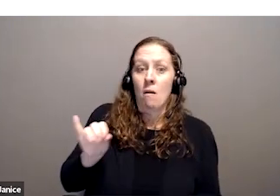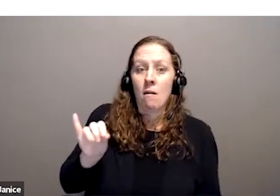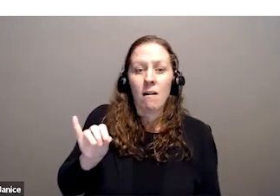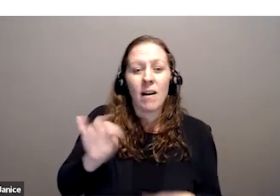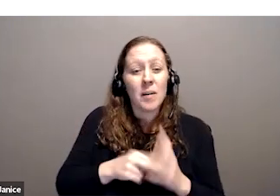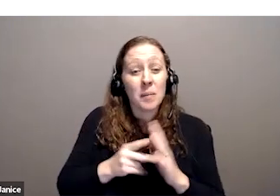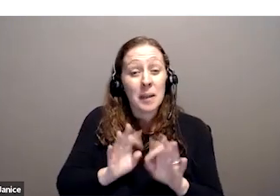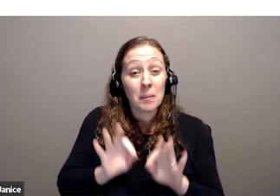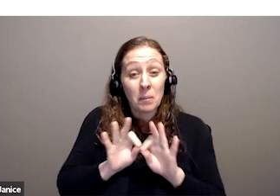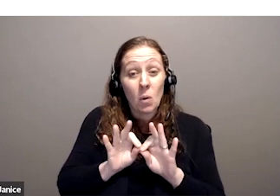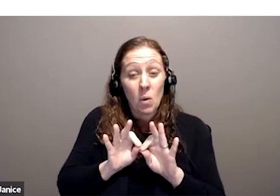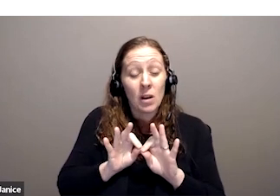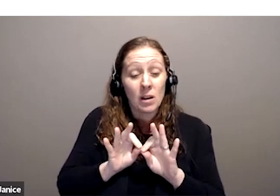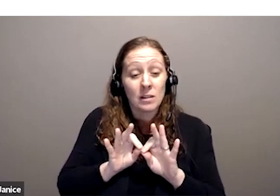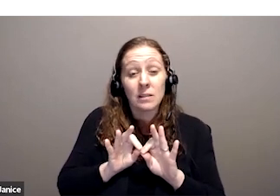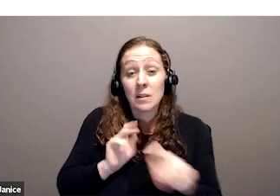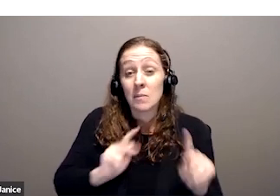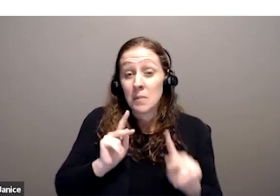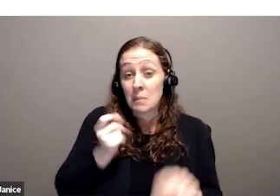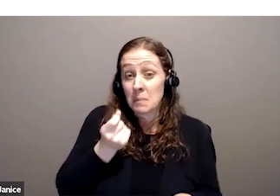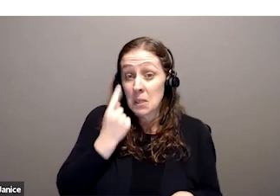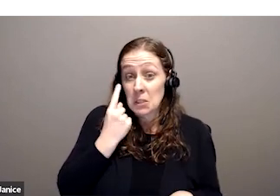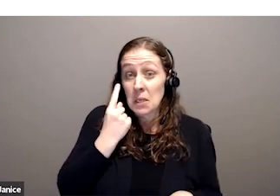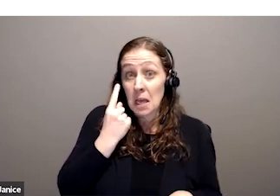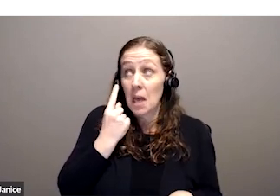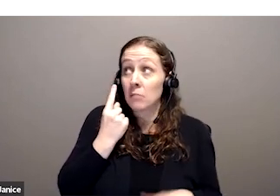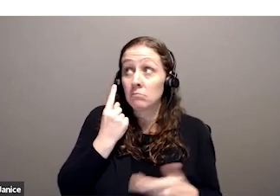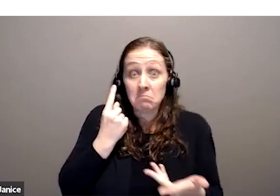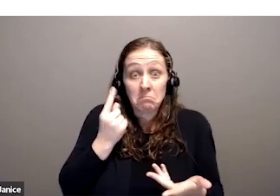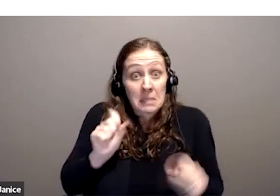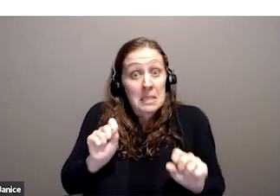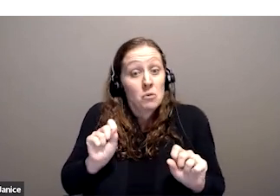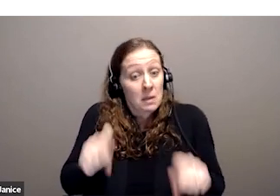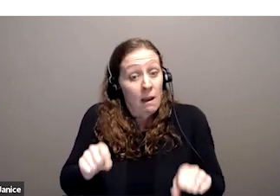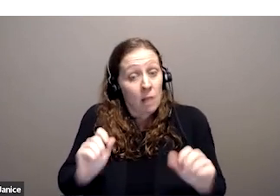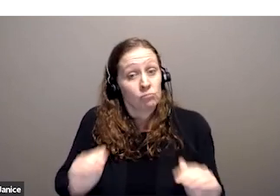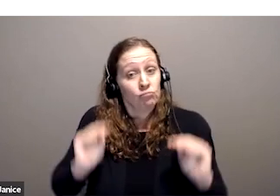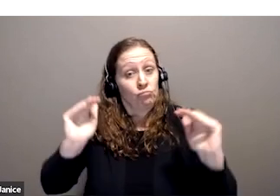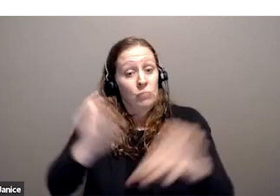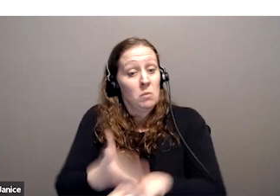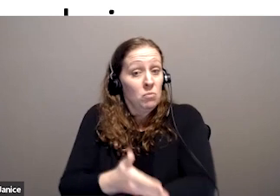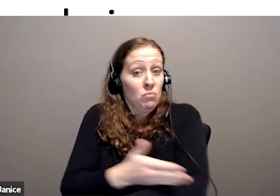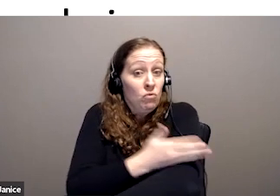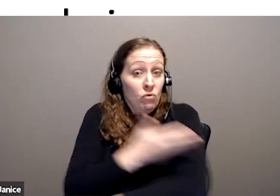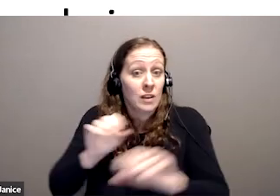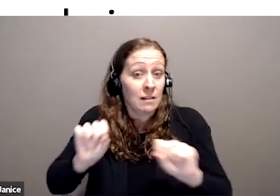people do understand that it is possible to make progress. Next slide.